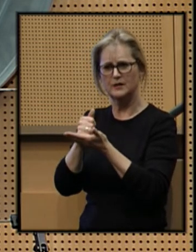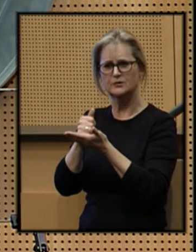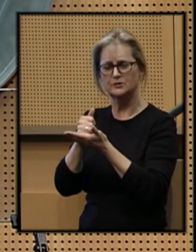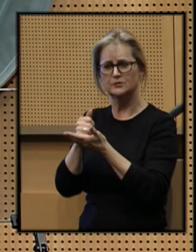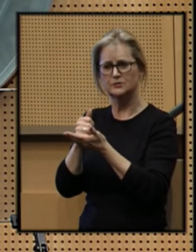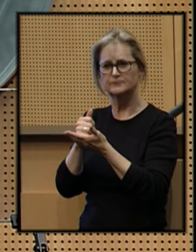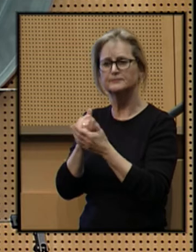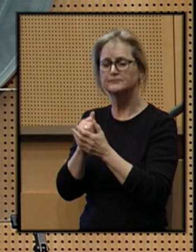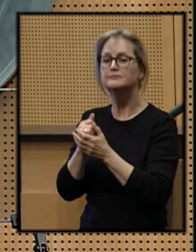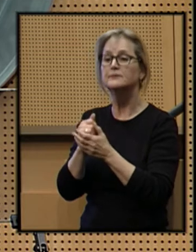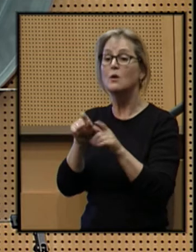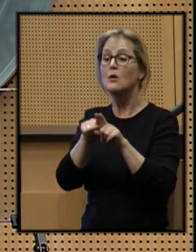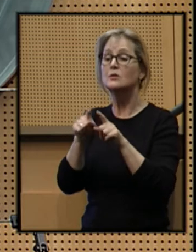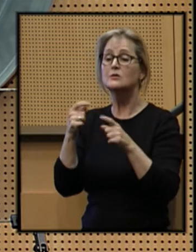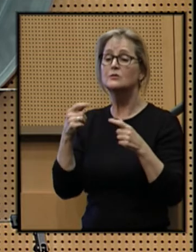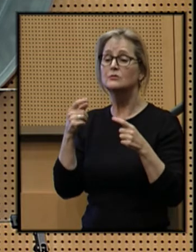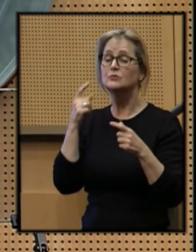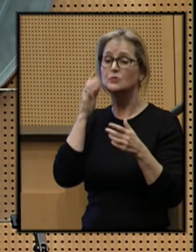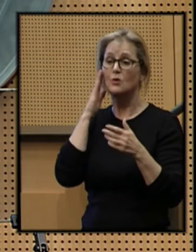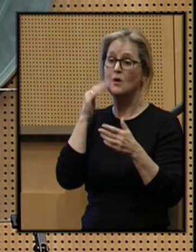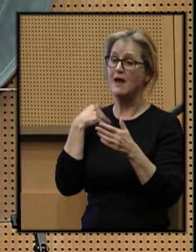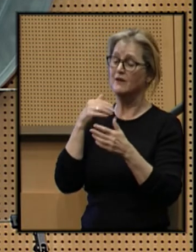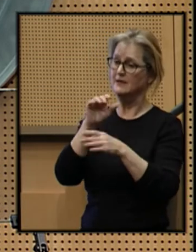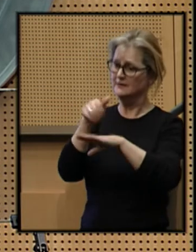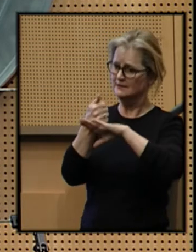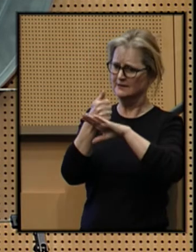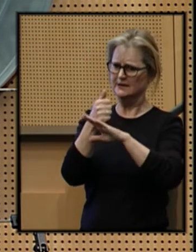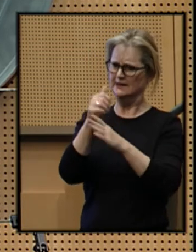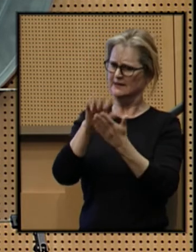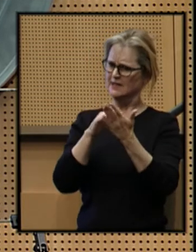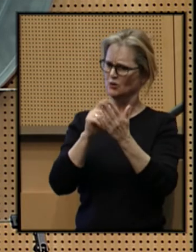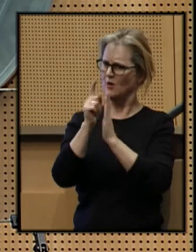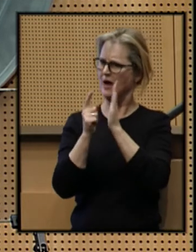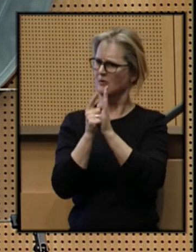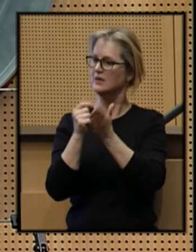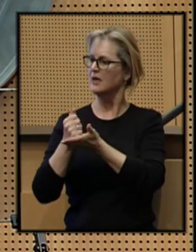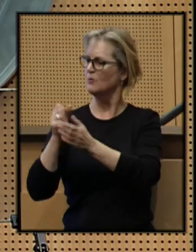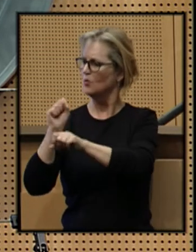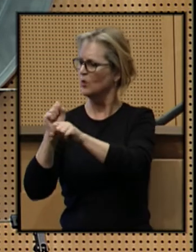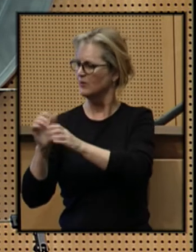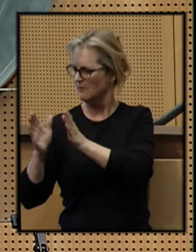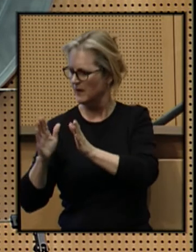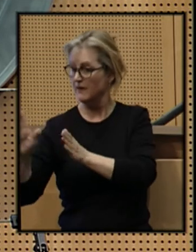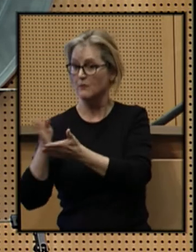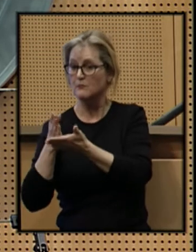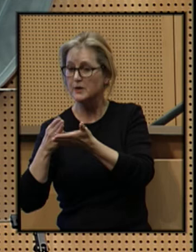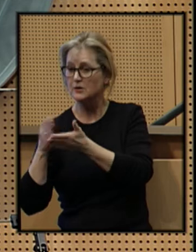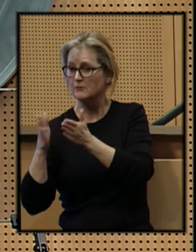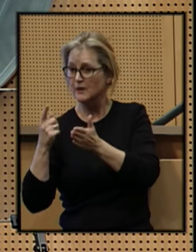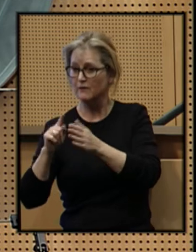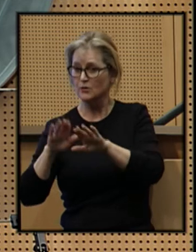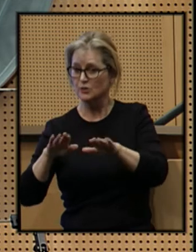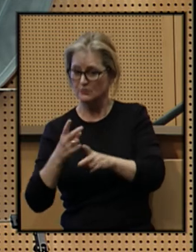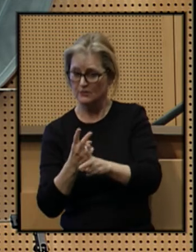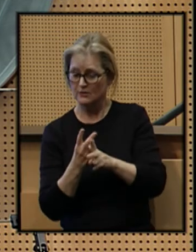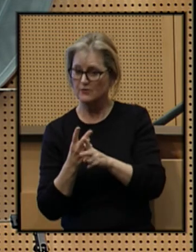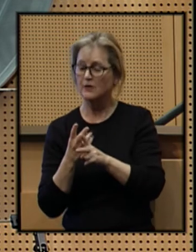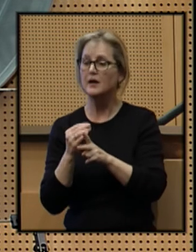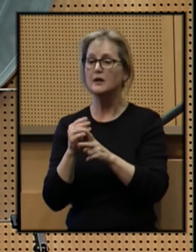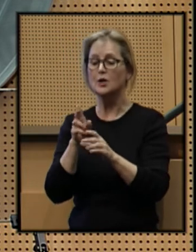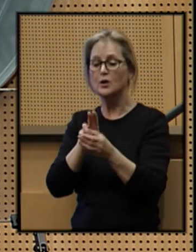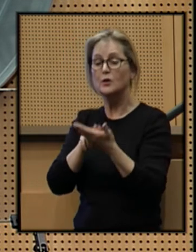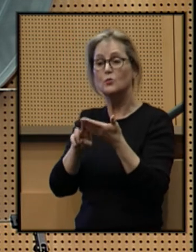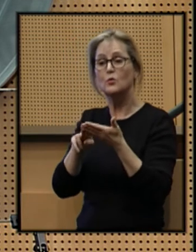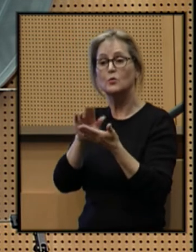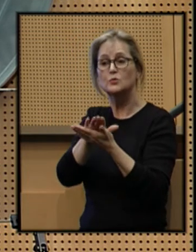Also, we know that having a secure schedule of hours helps workers plan their budget, plan for child care, enroll